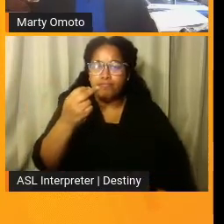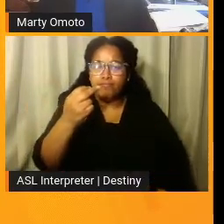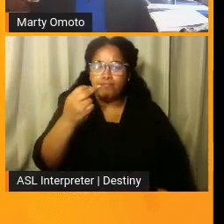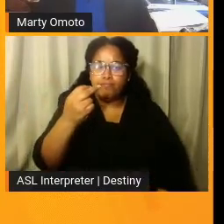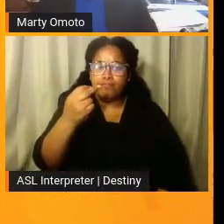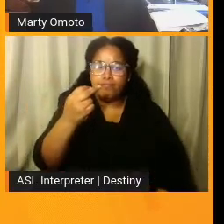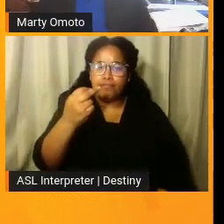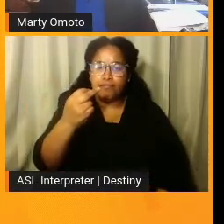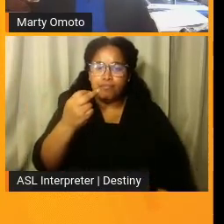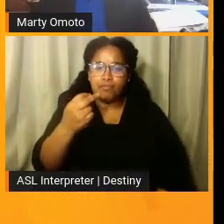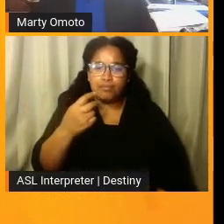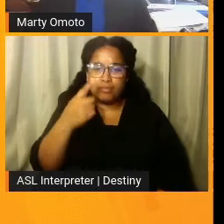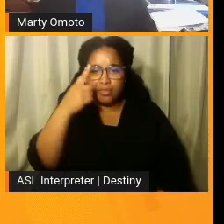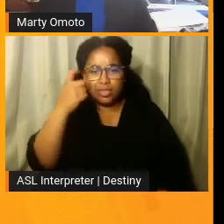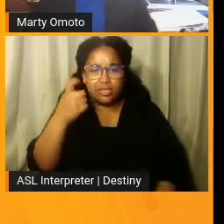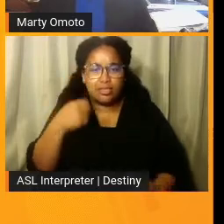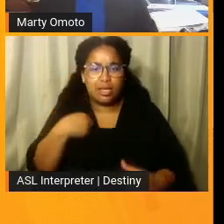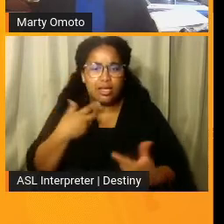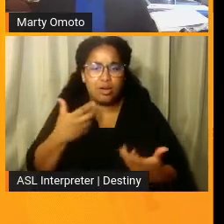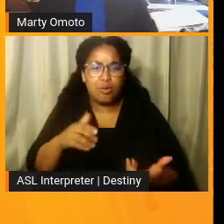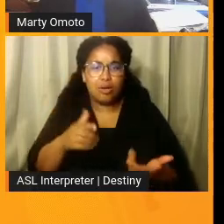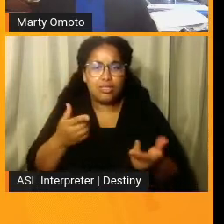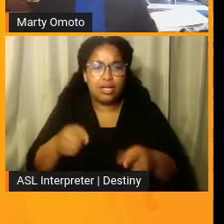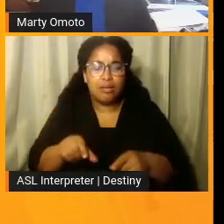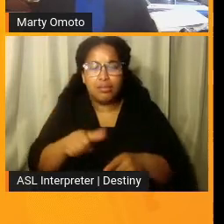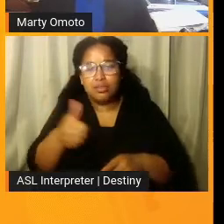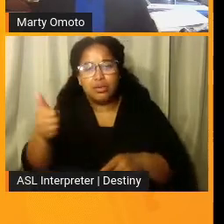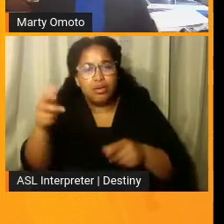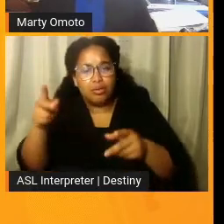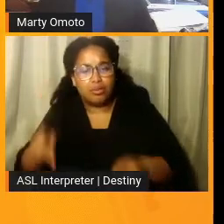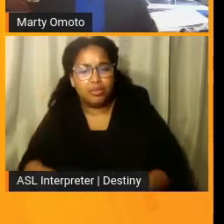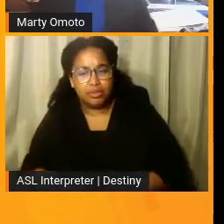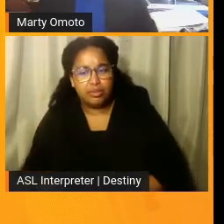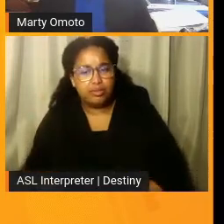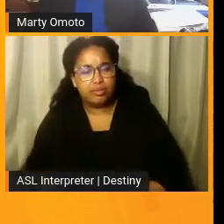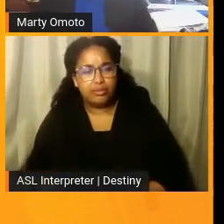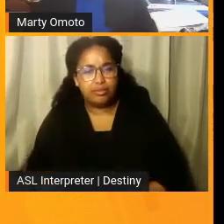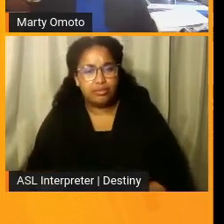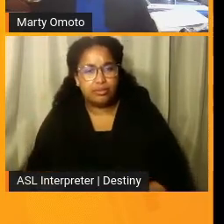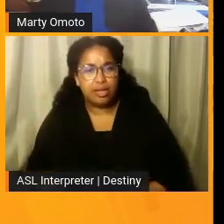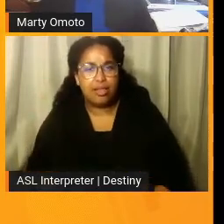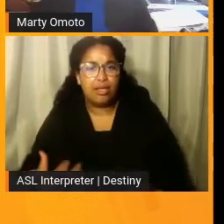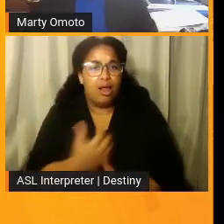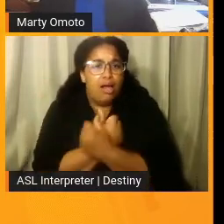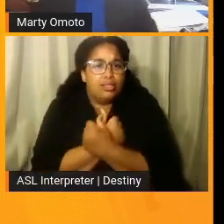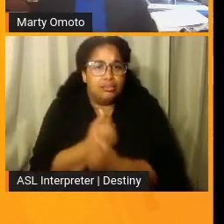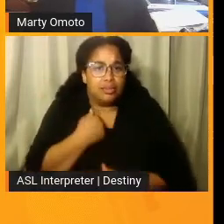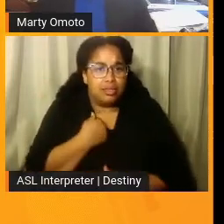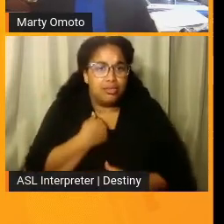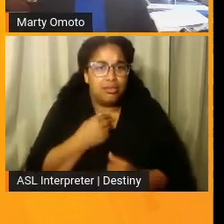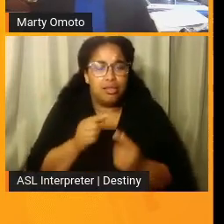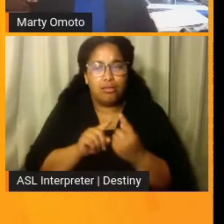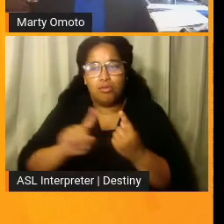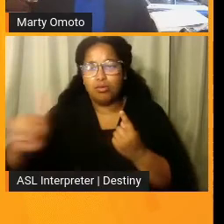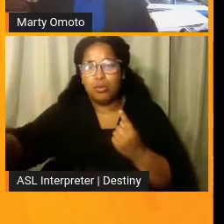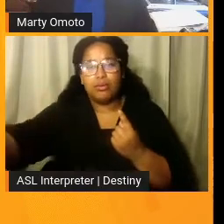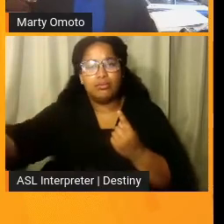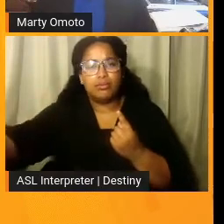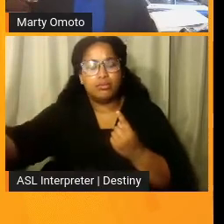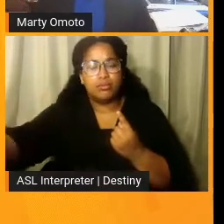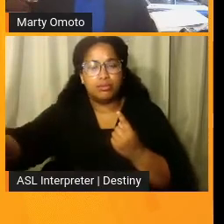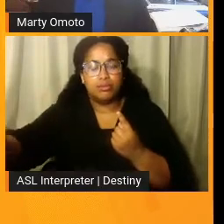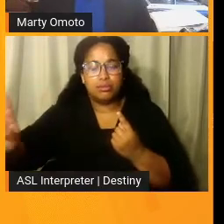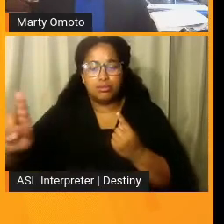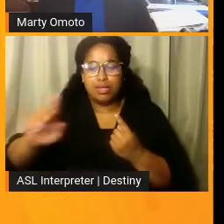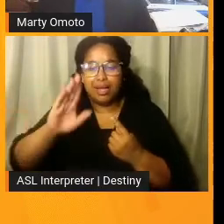because I don't want it to happen to someone else. And she hugged me and then walked away. And I never did